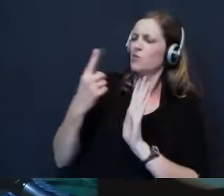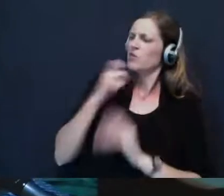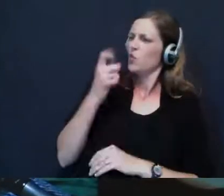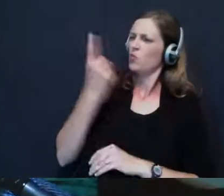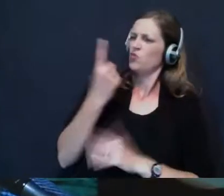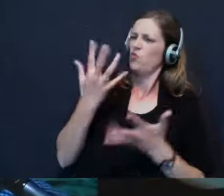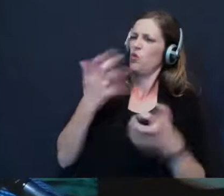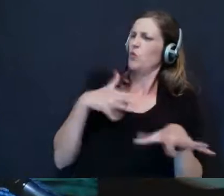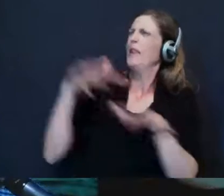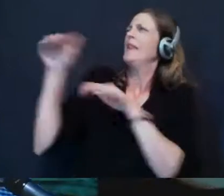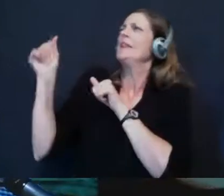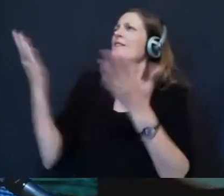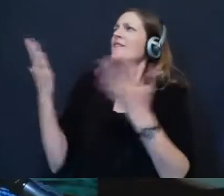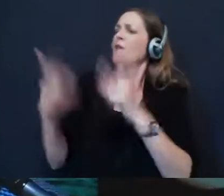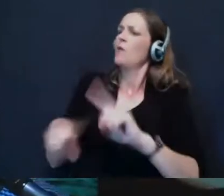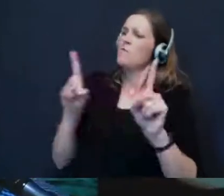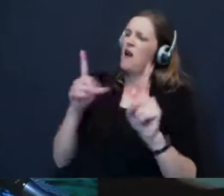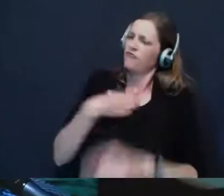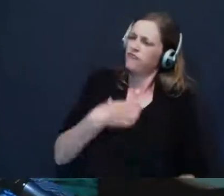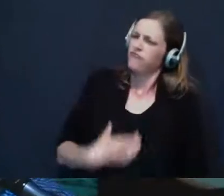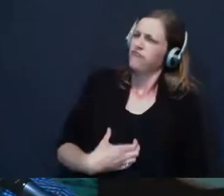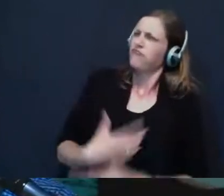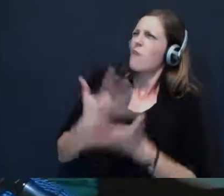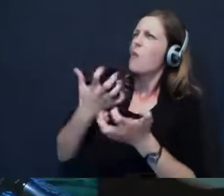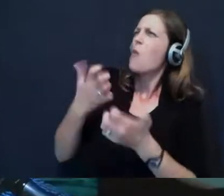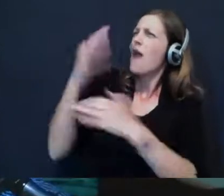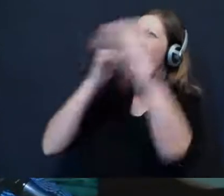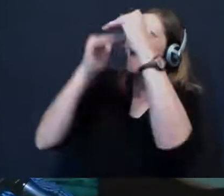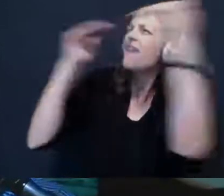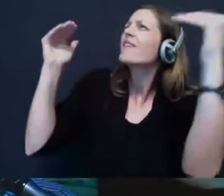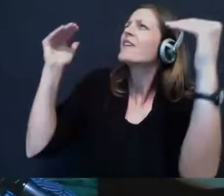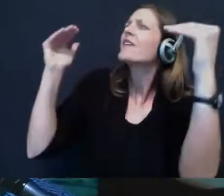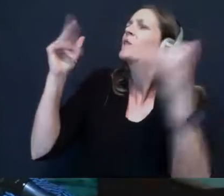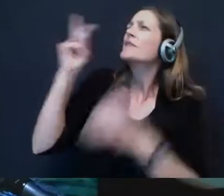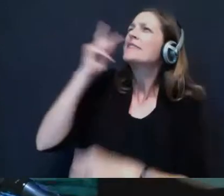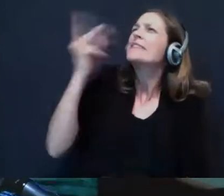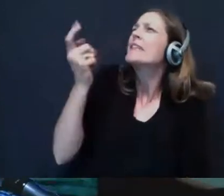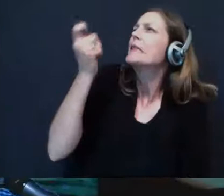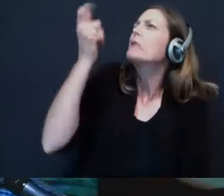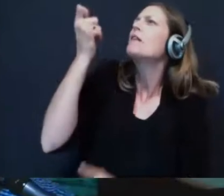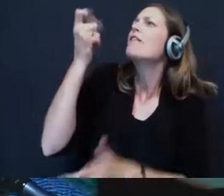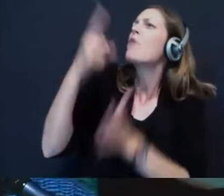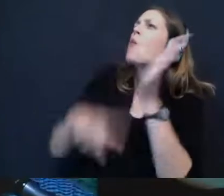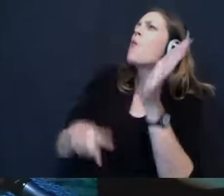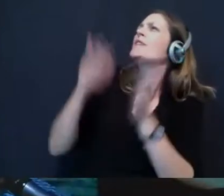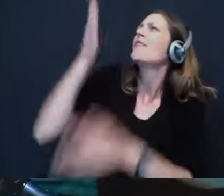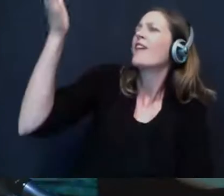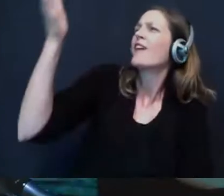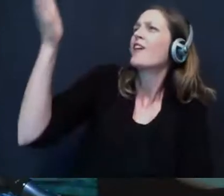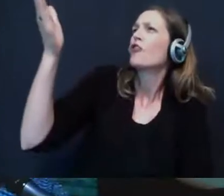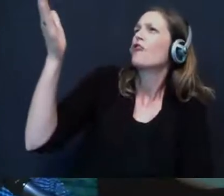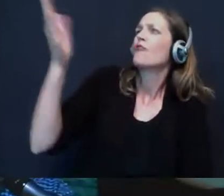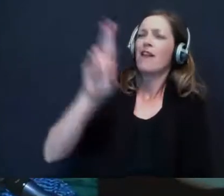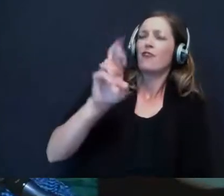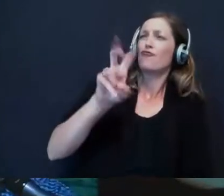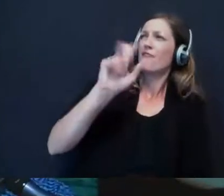But in our longing for heaven, we would get these glimpses of what is awaiting us. Like it says in Revelation 22, that the streams